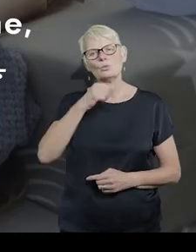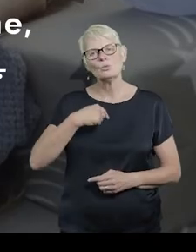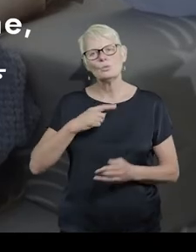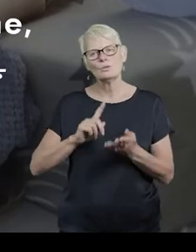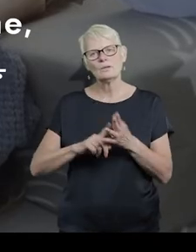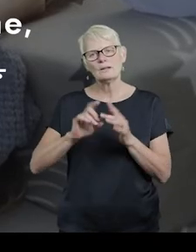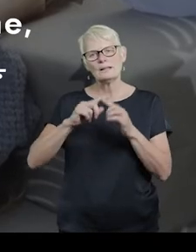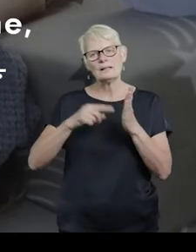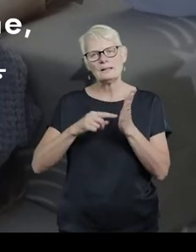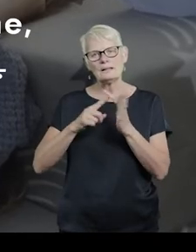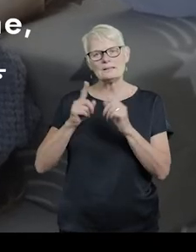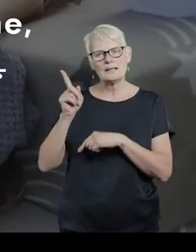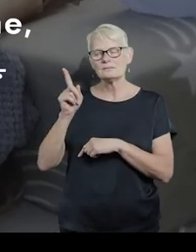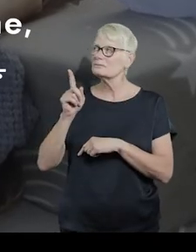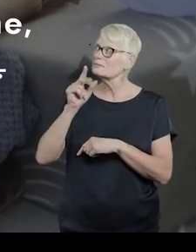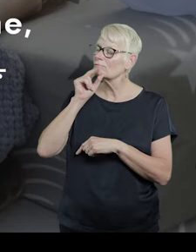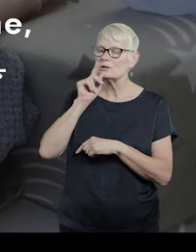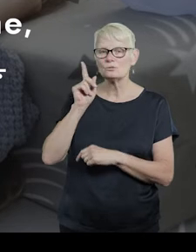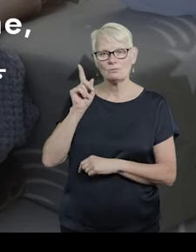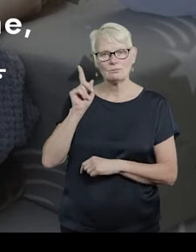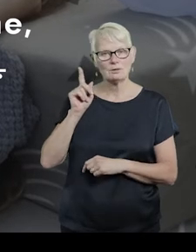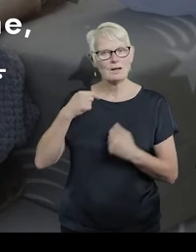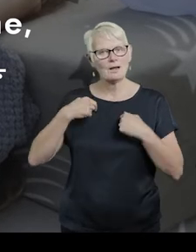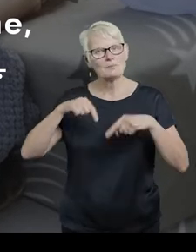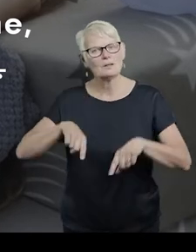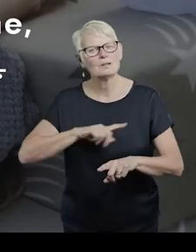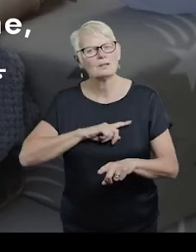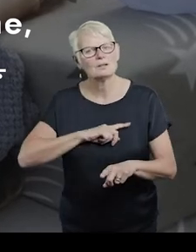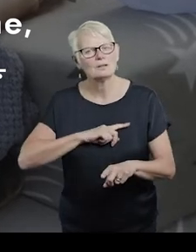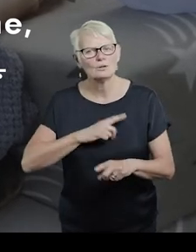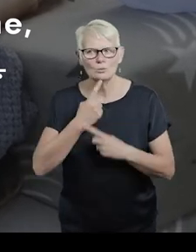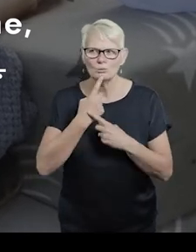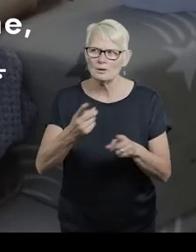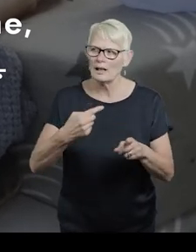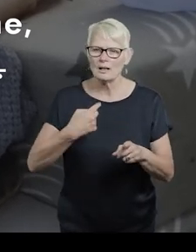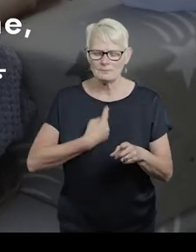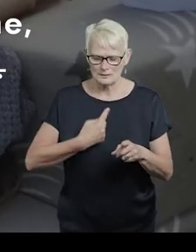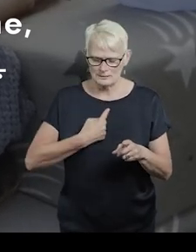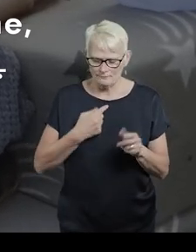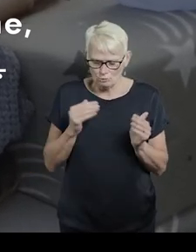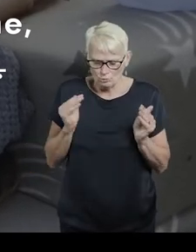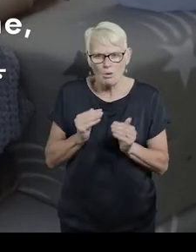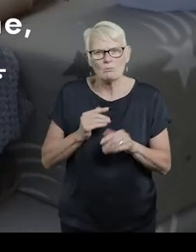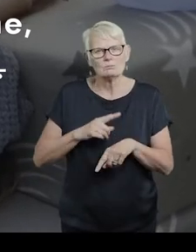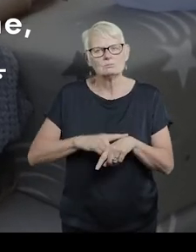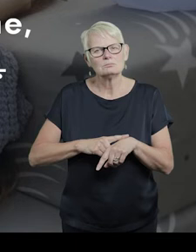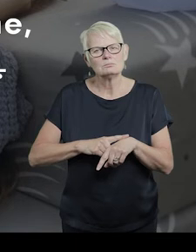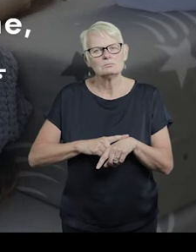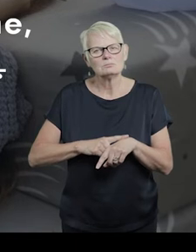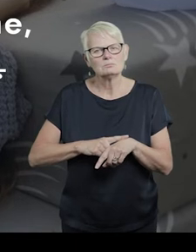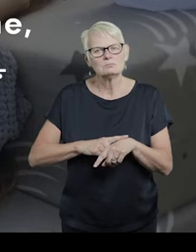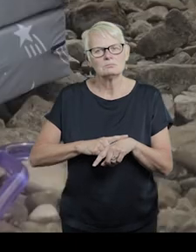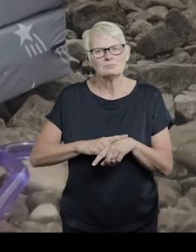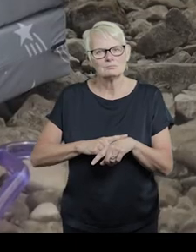I am Lisette. I am voiceover. I am here to say I am compressed time.